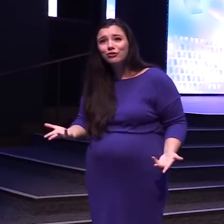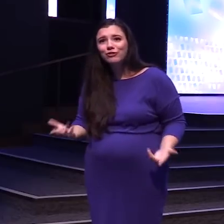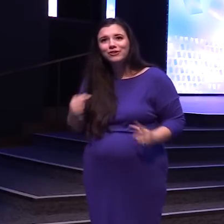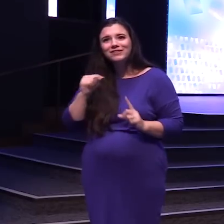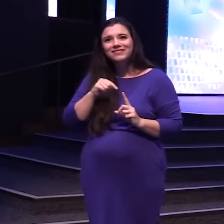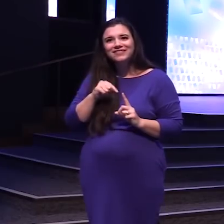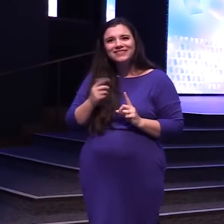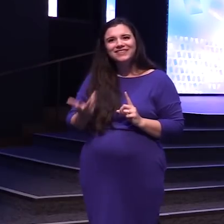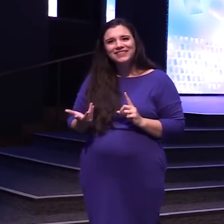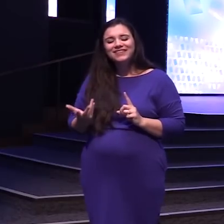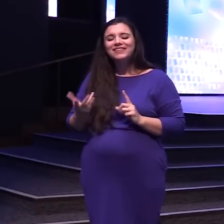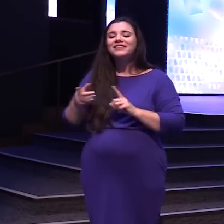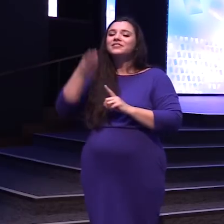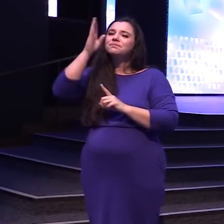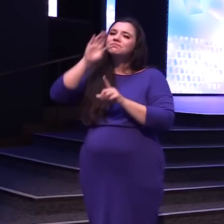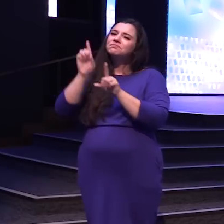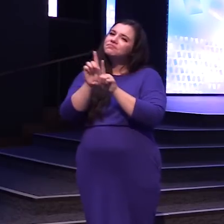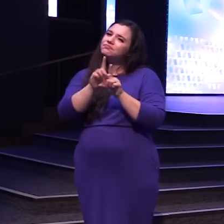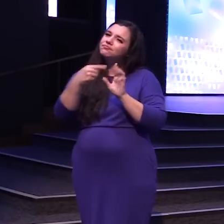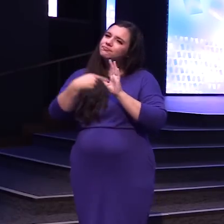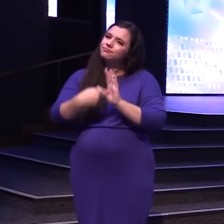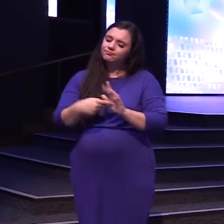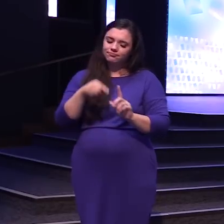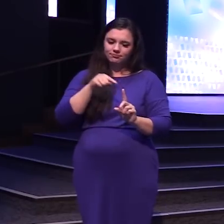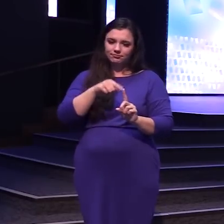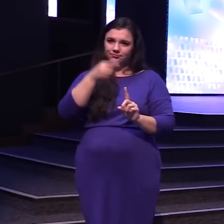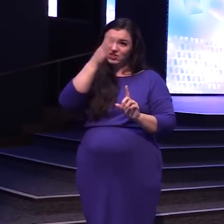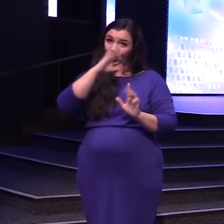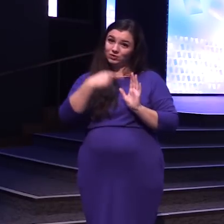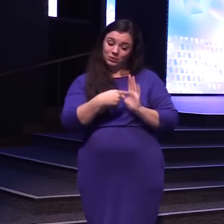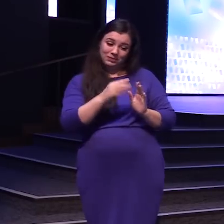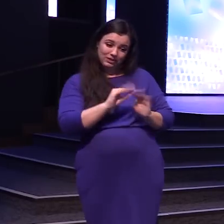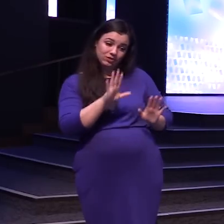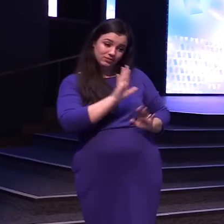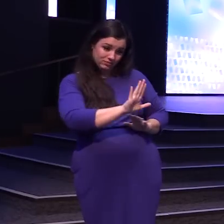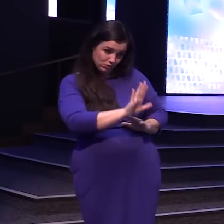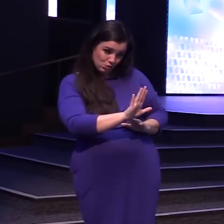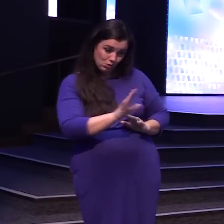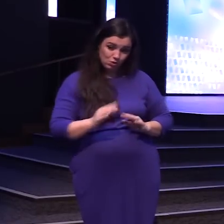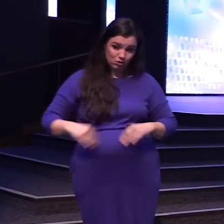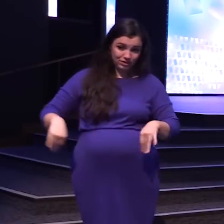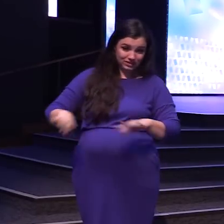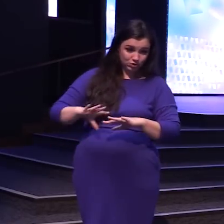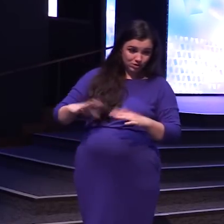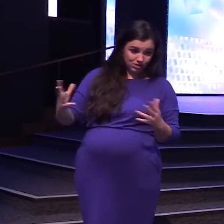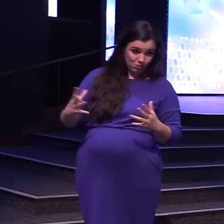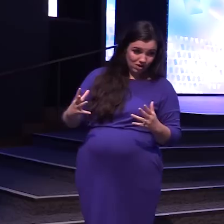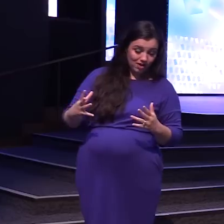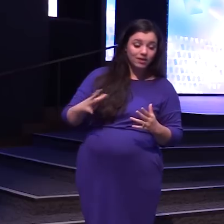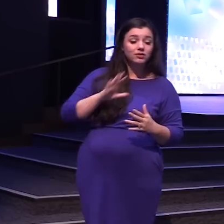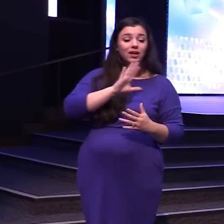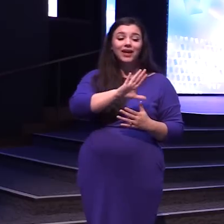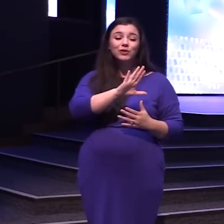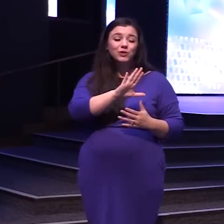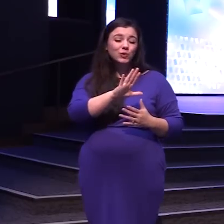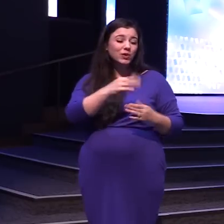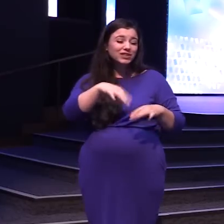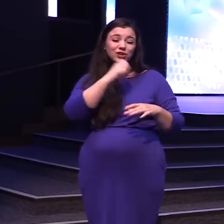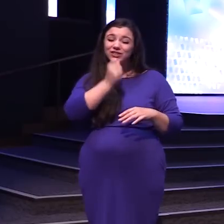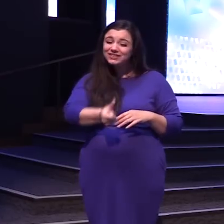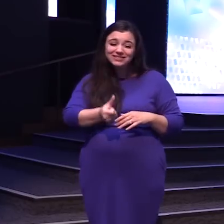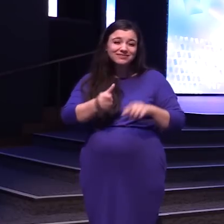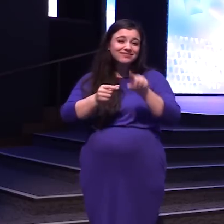And God is also Showing him clearly What is his territory And also what is not His